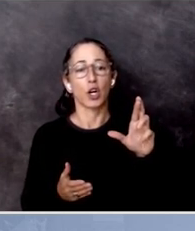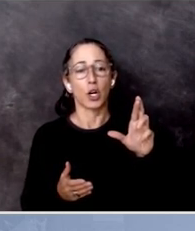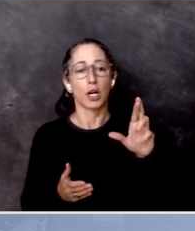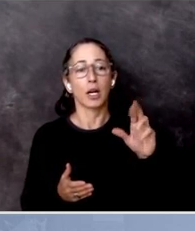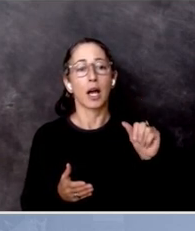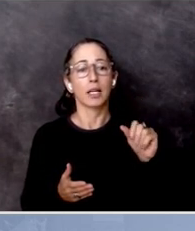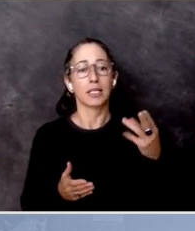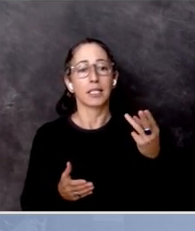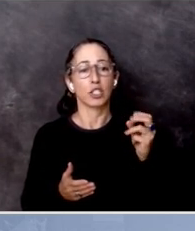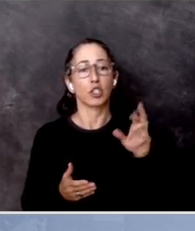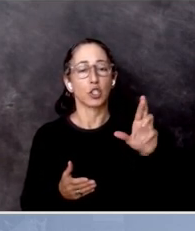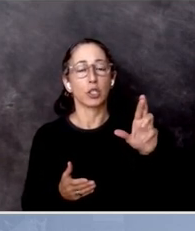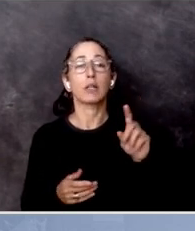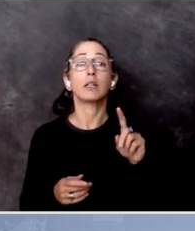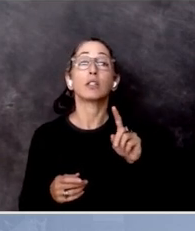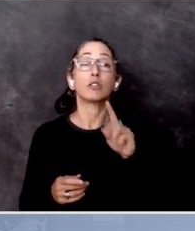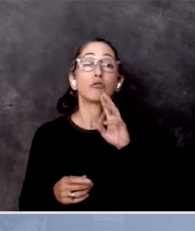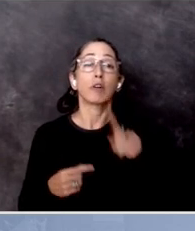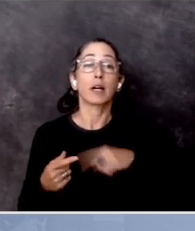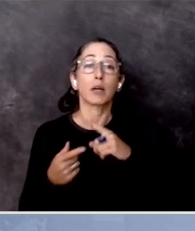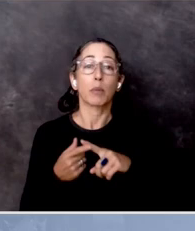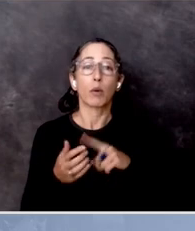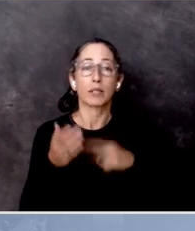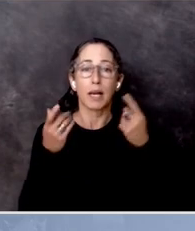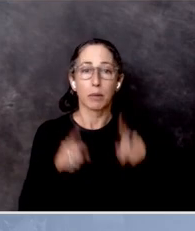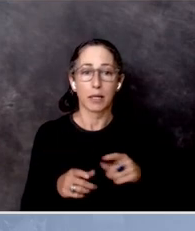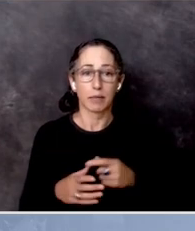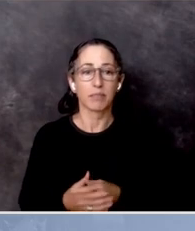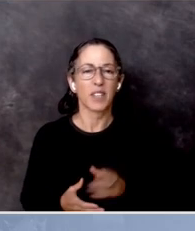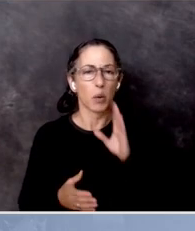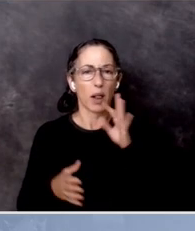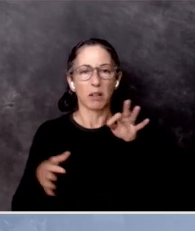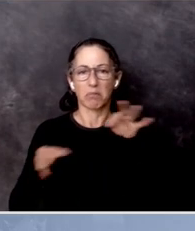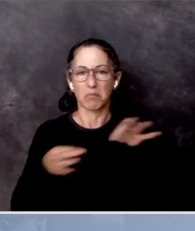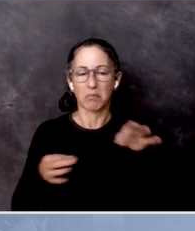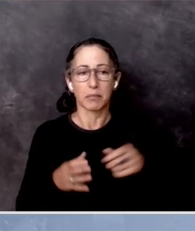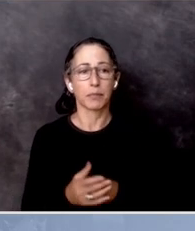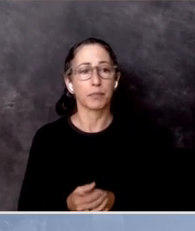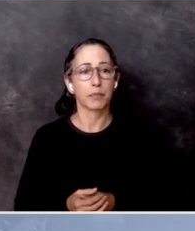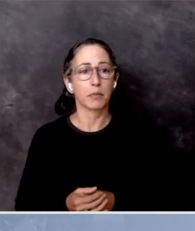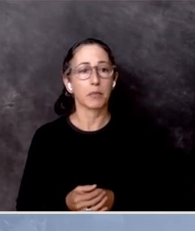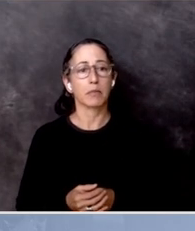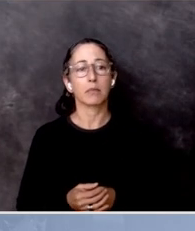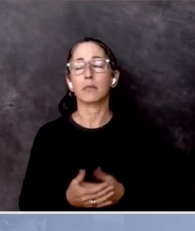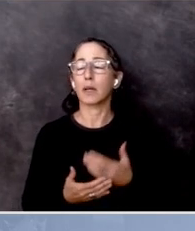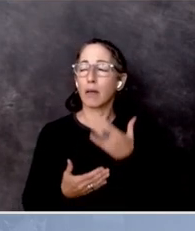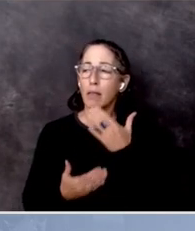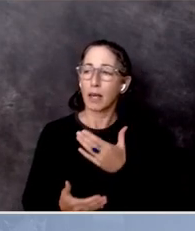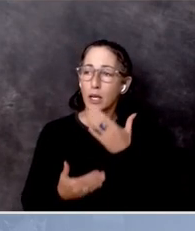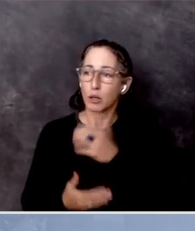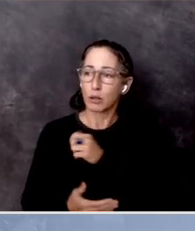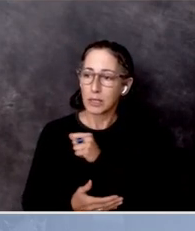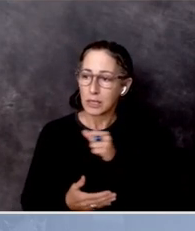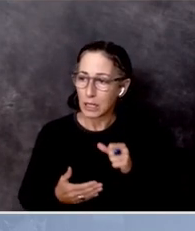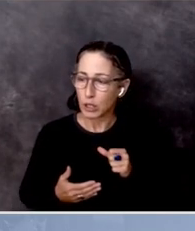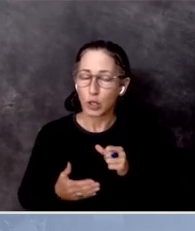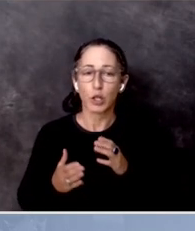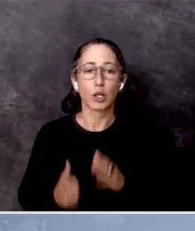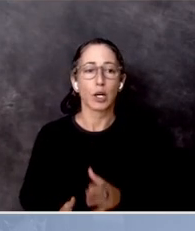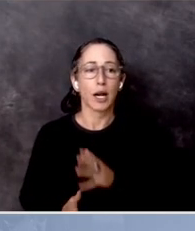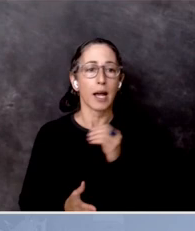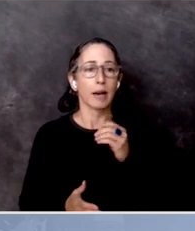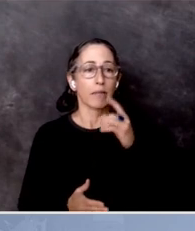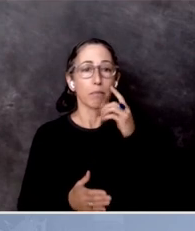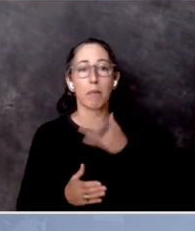you specifically talking about a little bit of what's going on. Thank you, Senator Street. And thank you, President, by forever President,